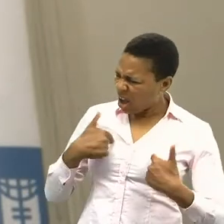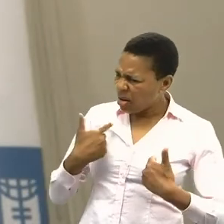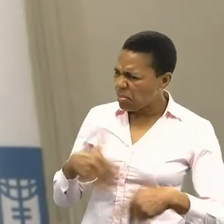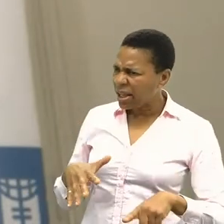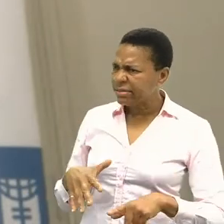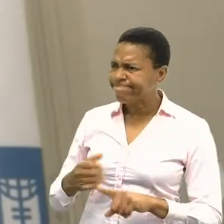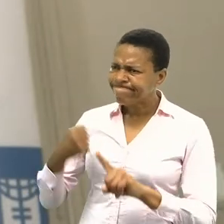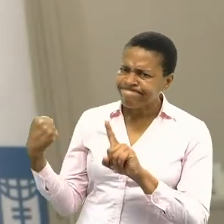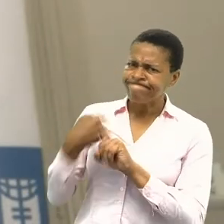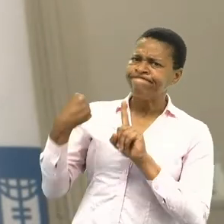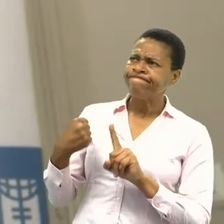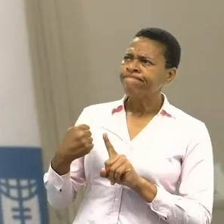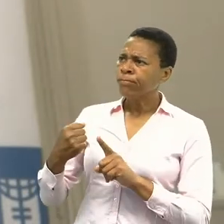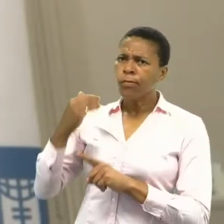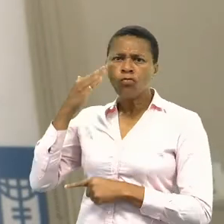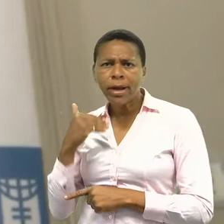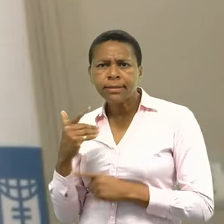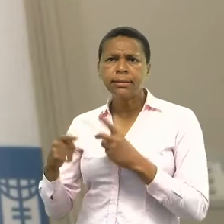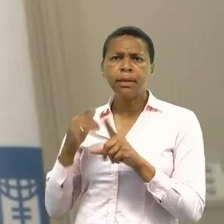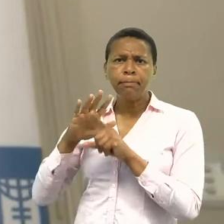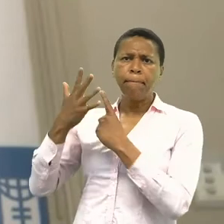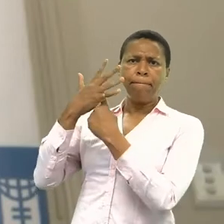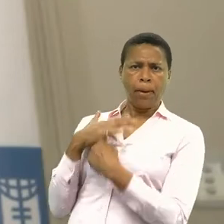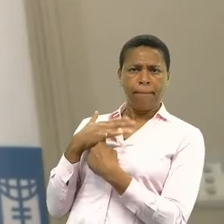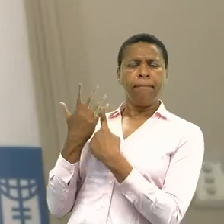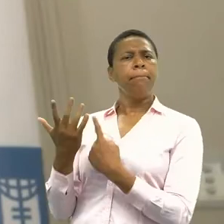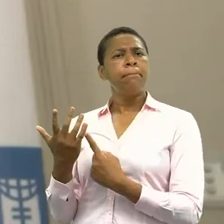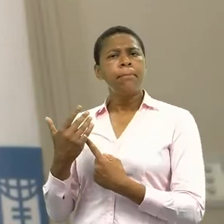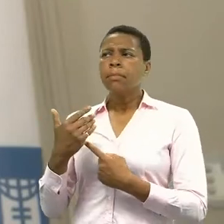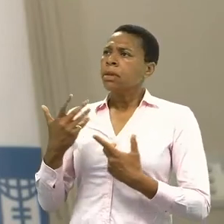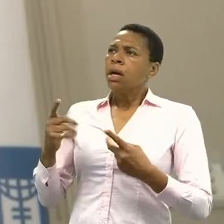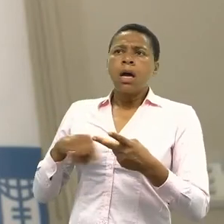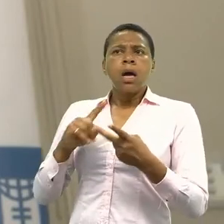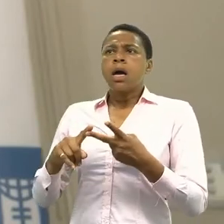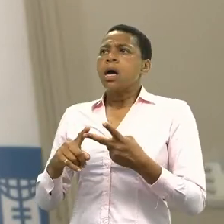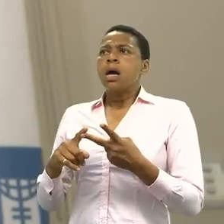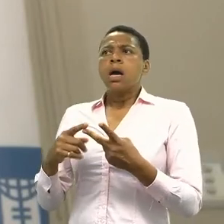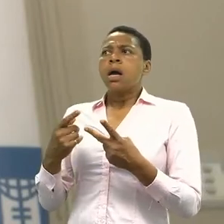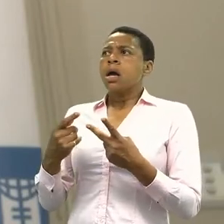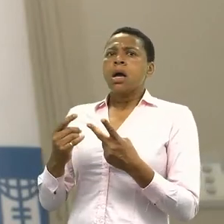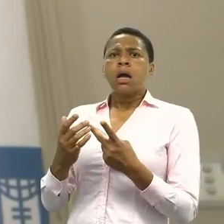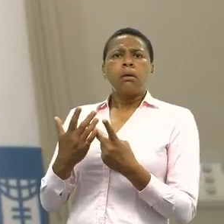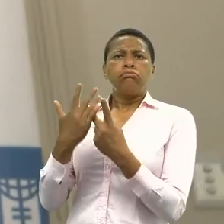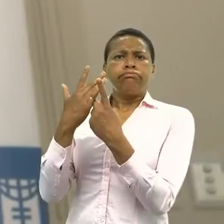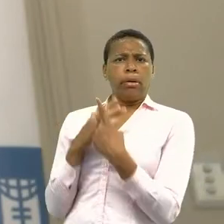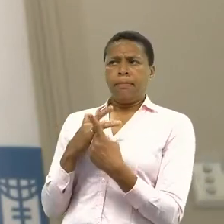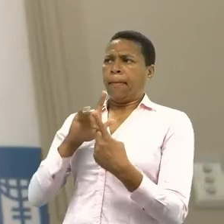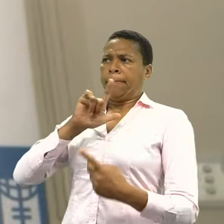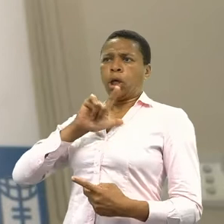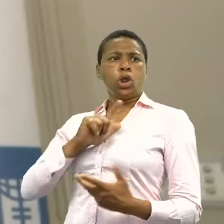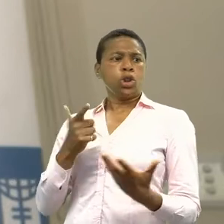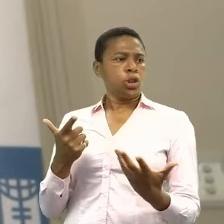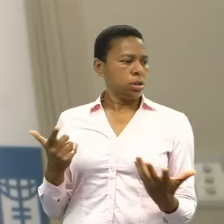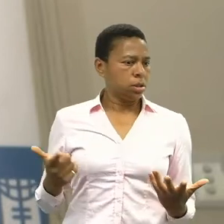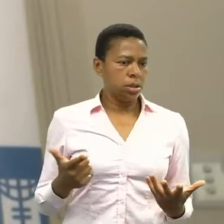also people who are also affected by discrimination because of